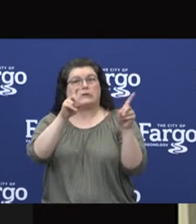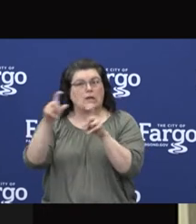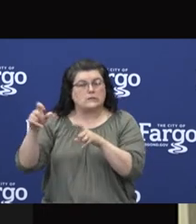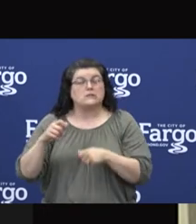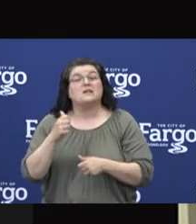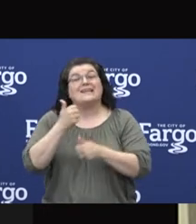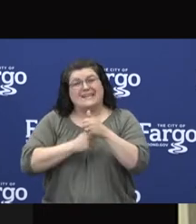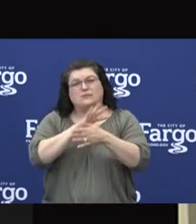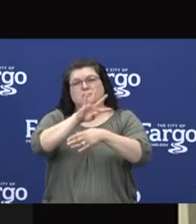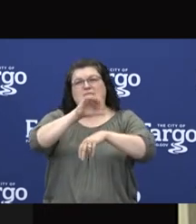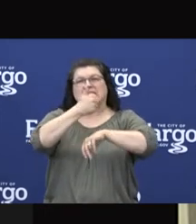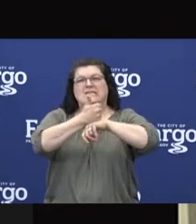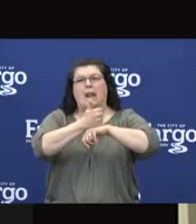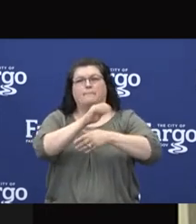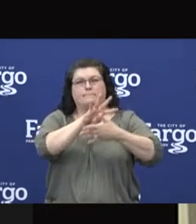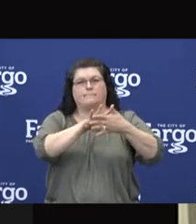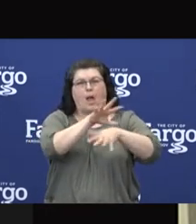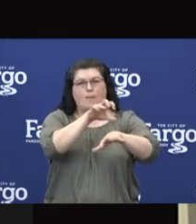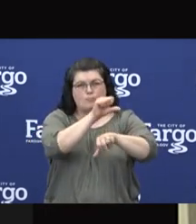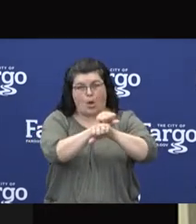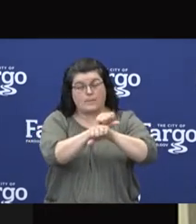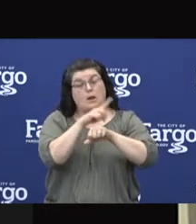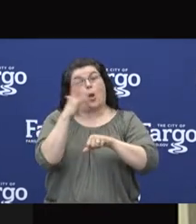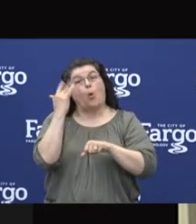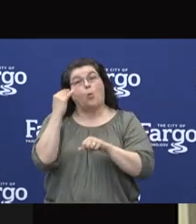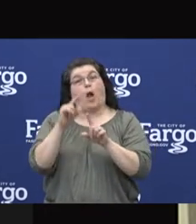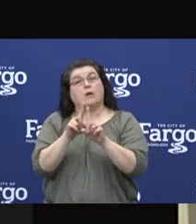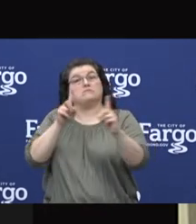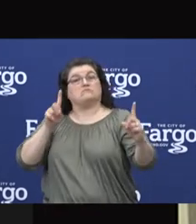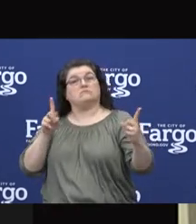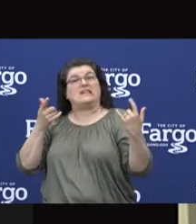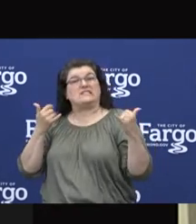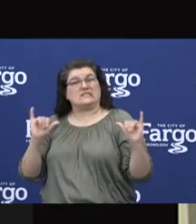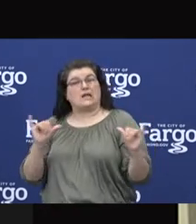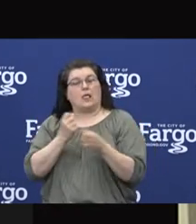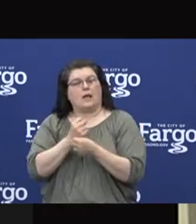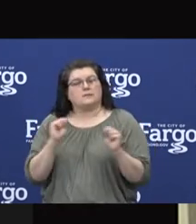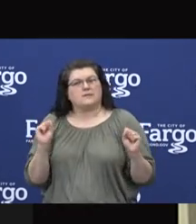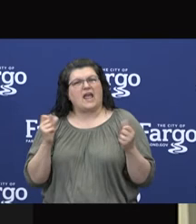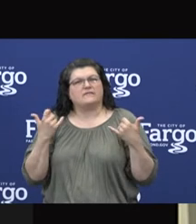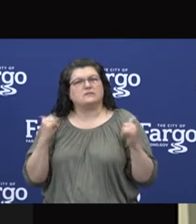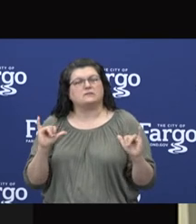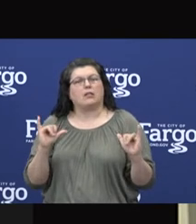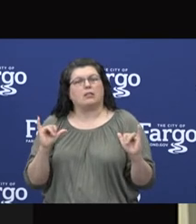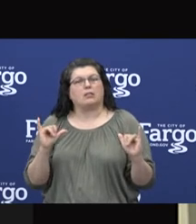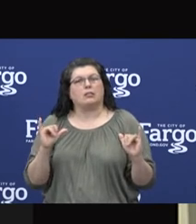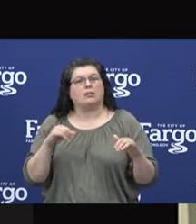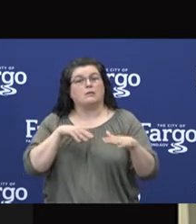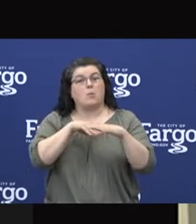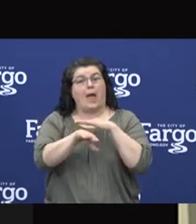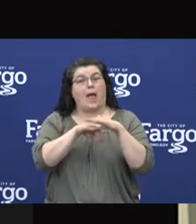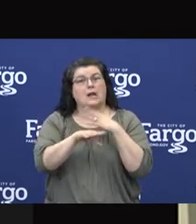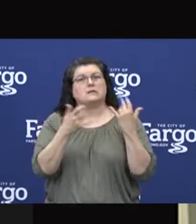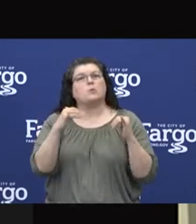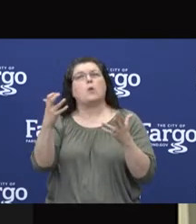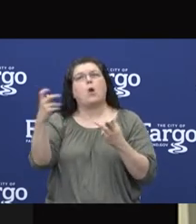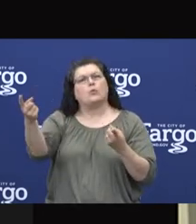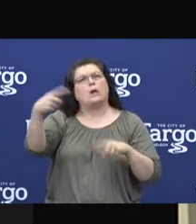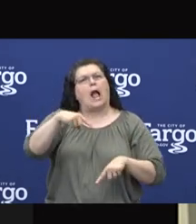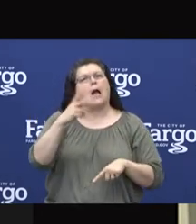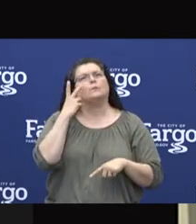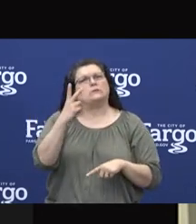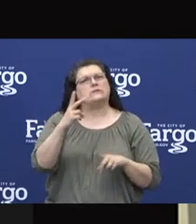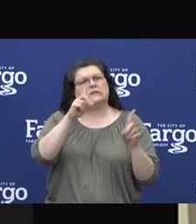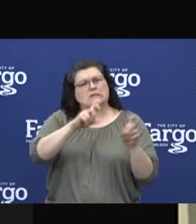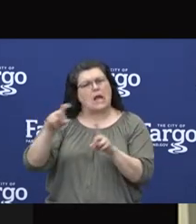appointment only so we can ensure social distancing and safety. We have very good access and really want people to stop putting off their health care.